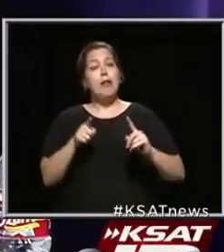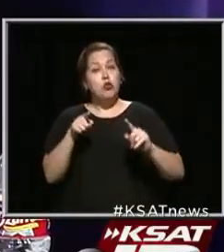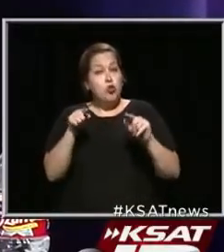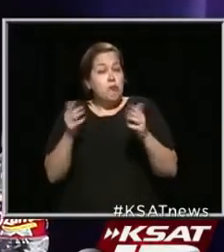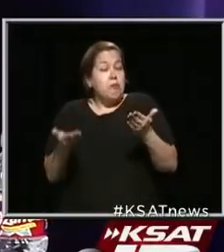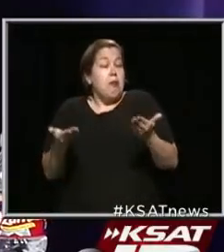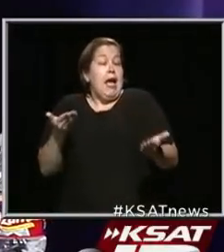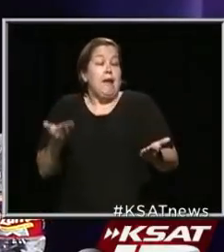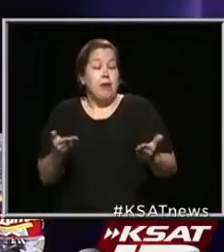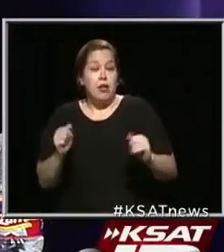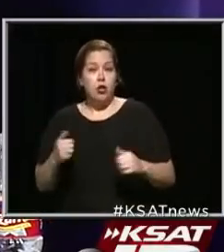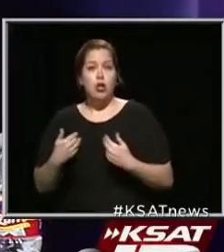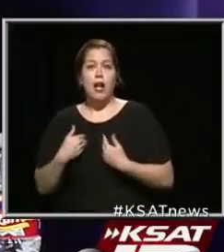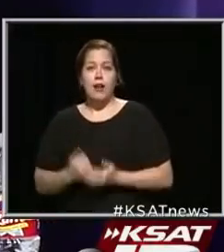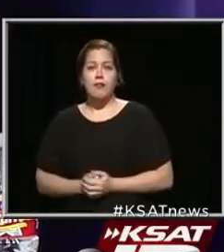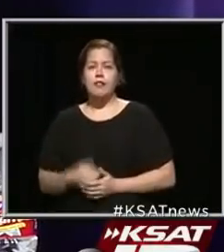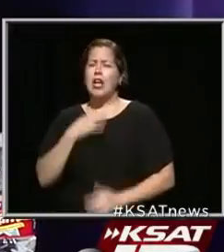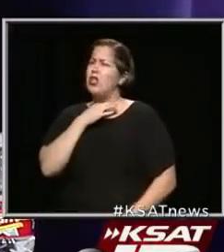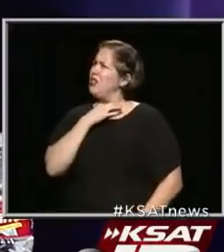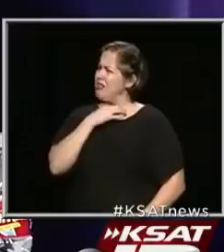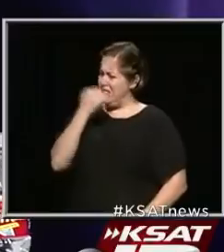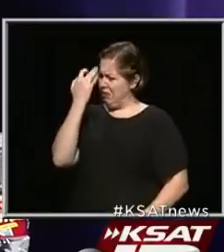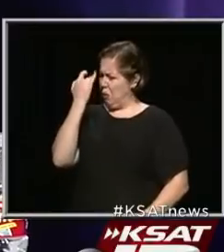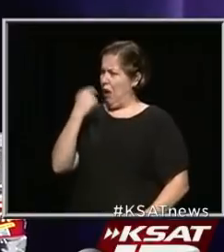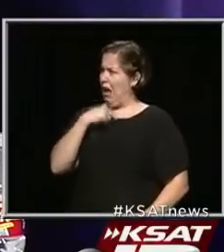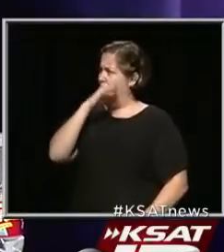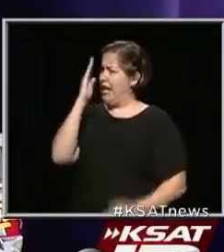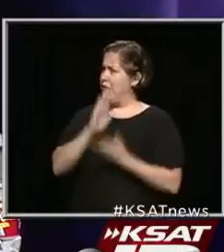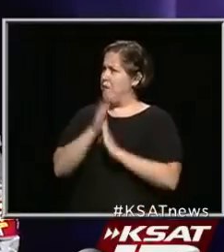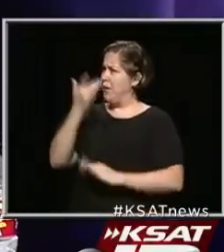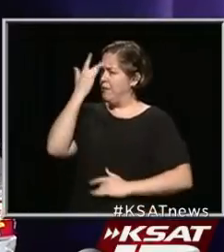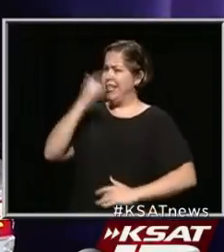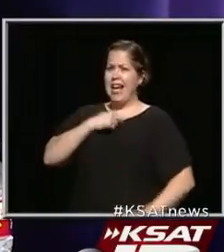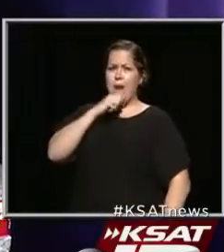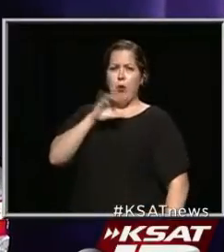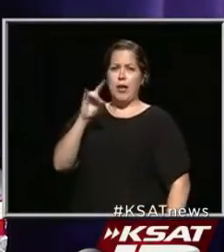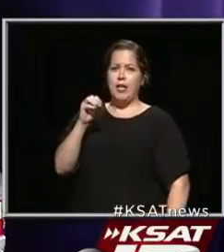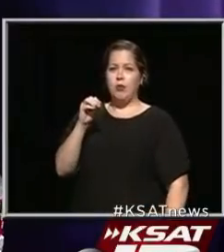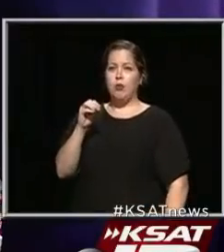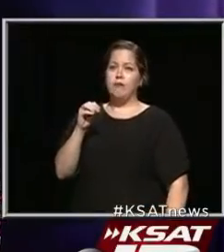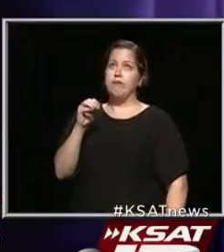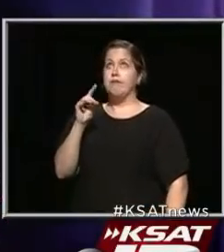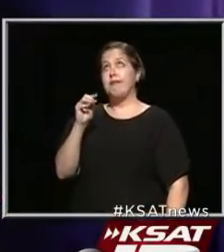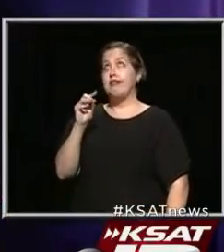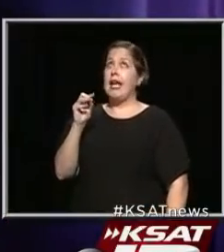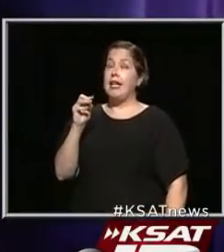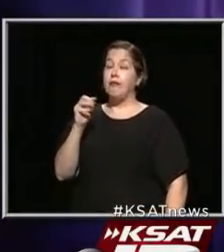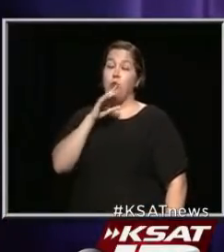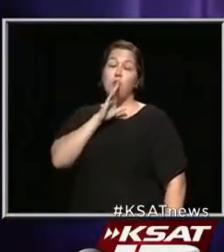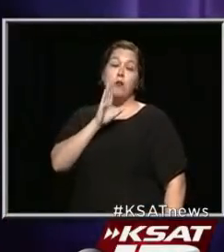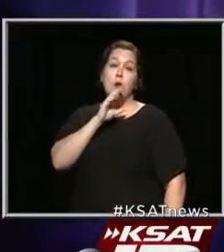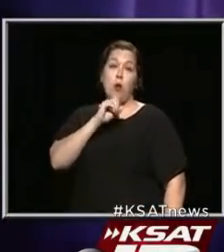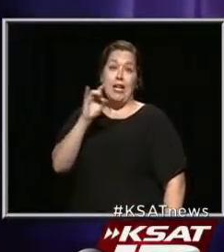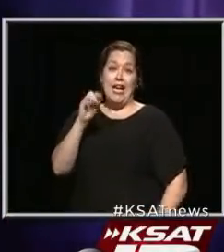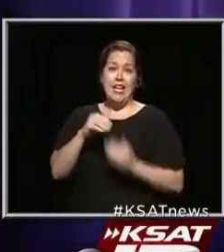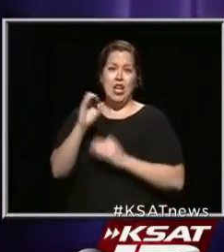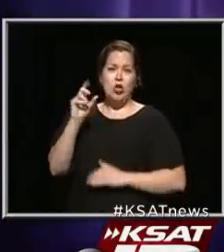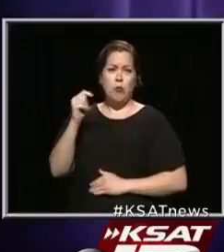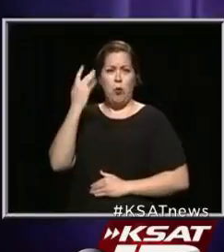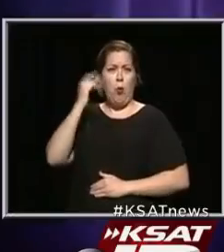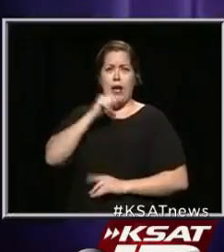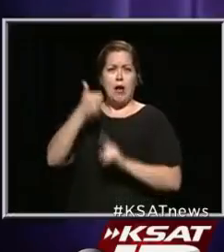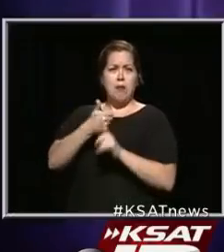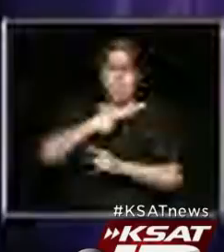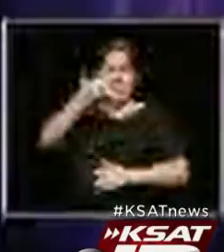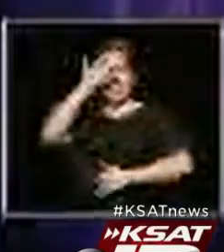have it, and you wonder, why don't I ever get sick? I'm 80 years old. Well, 80 years old. I'll be 80 years in October. Why do I know it gets